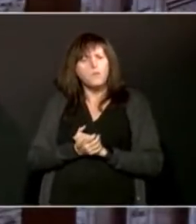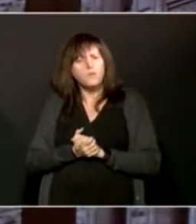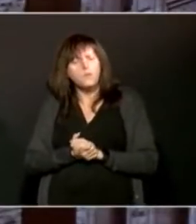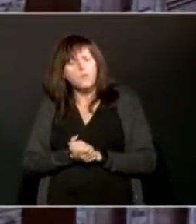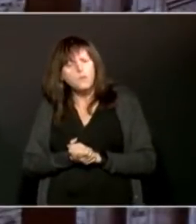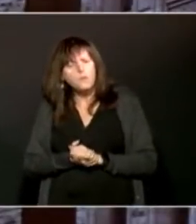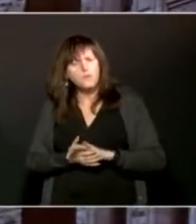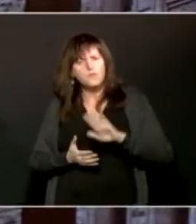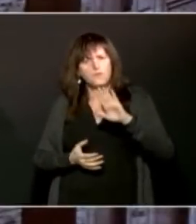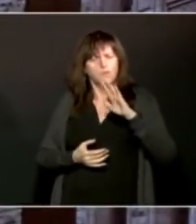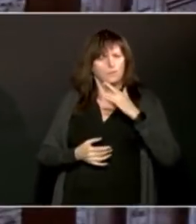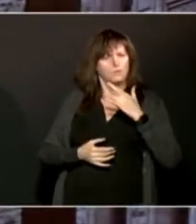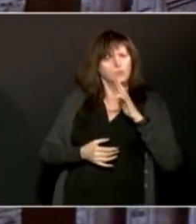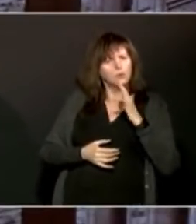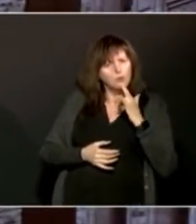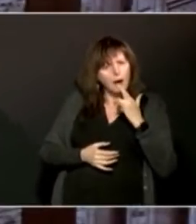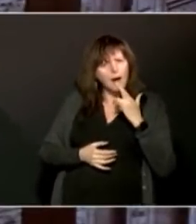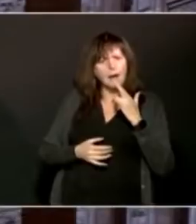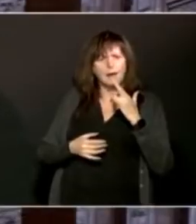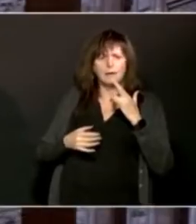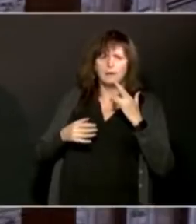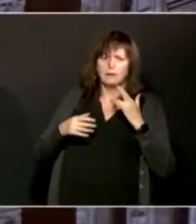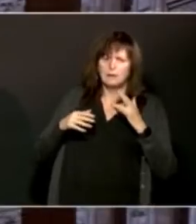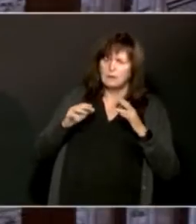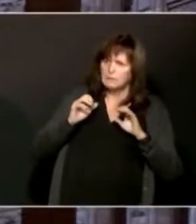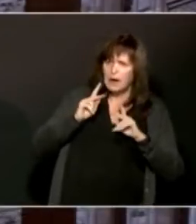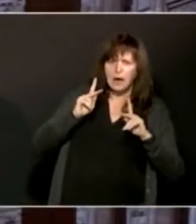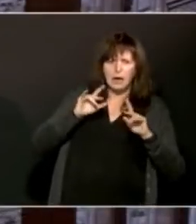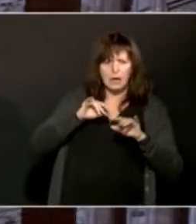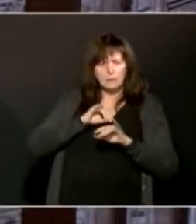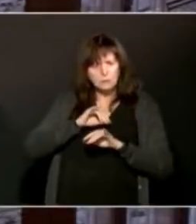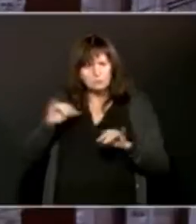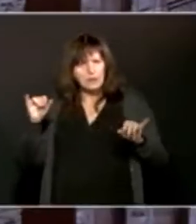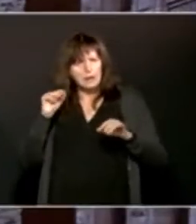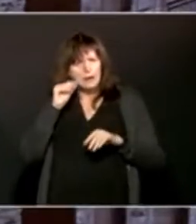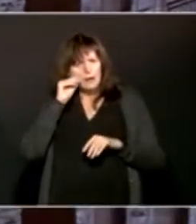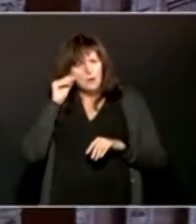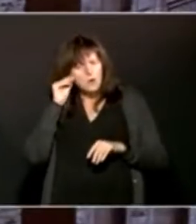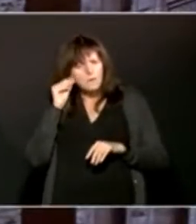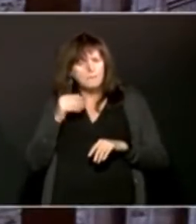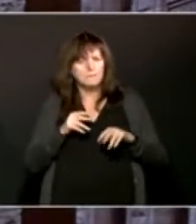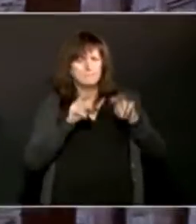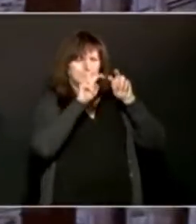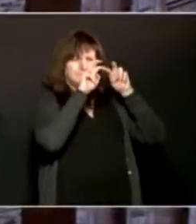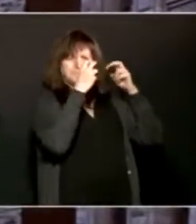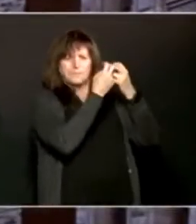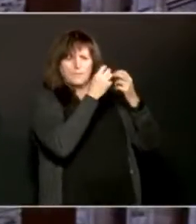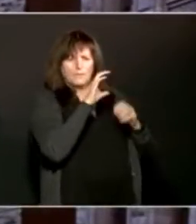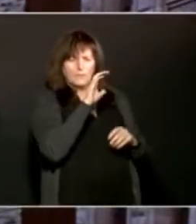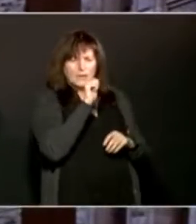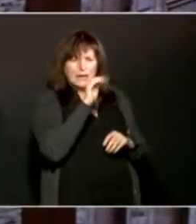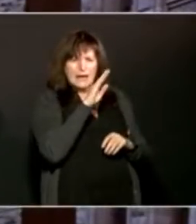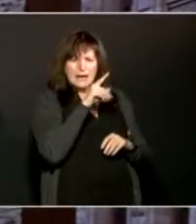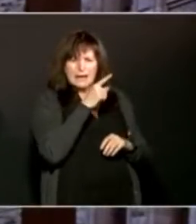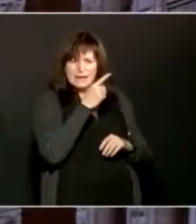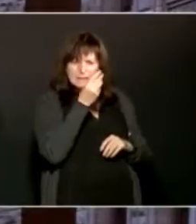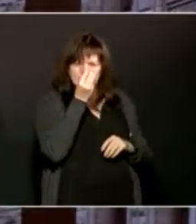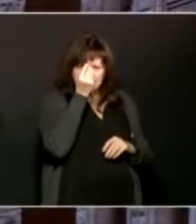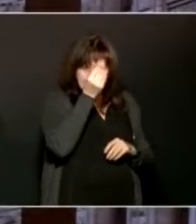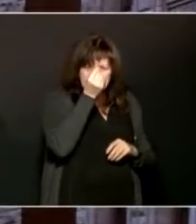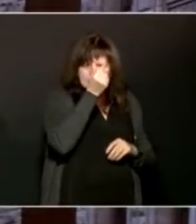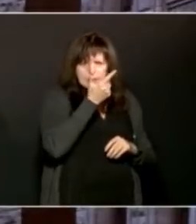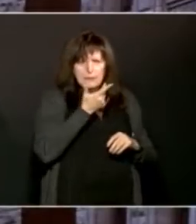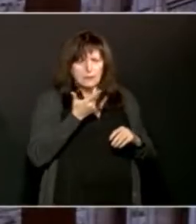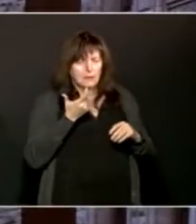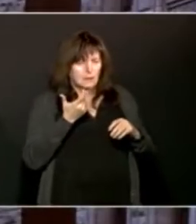to go back to a stay-at-home type order, we'd have to, cabinet would have to consider re-enacting the Emergency Measures Act, the